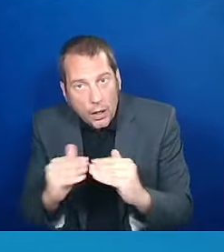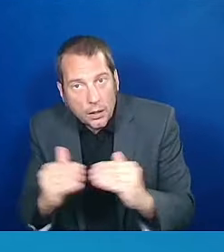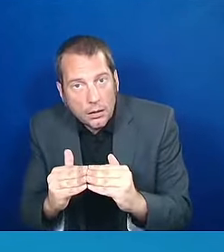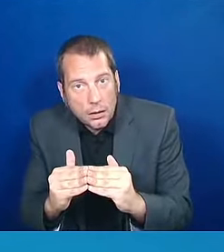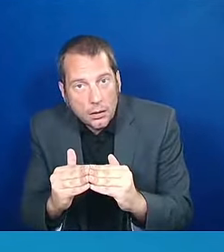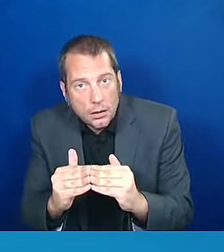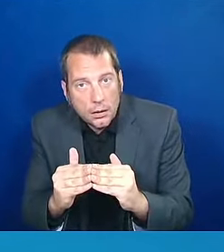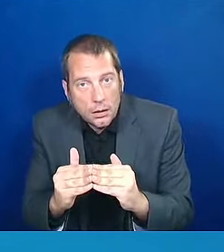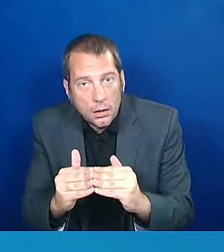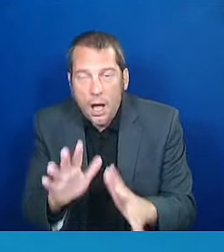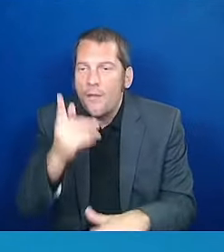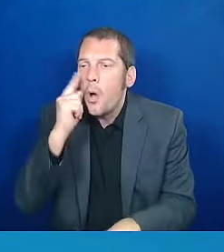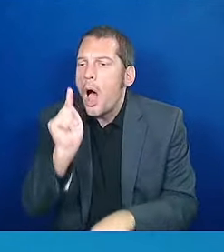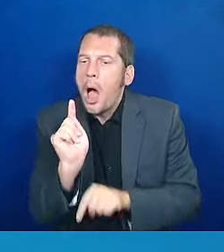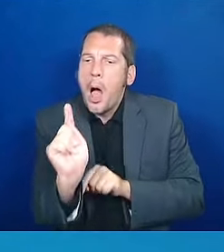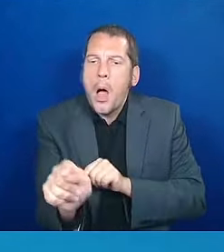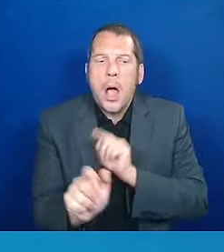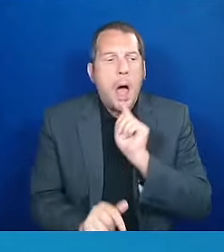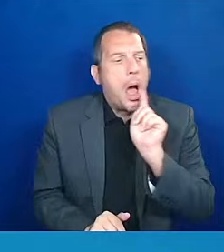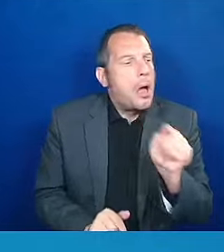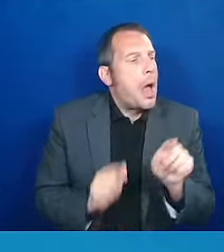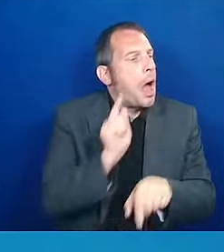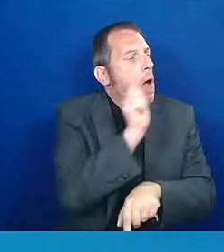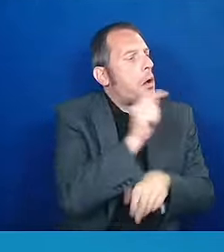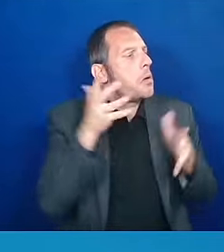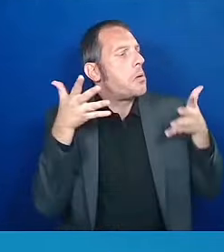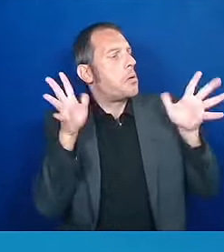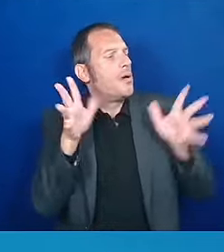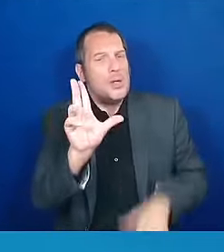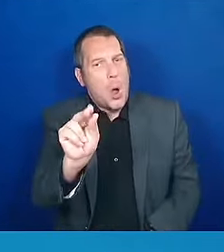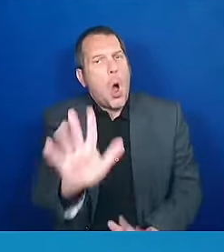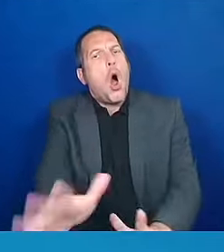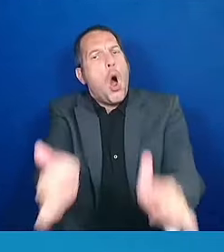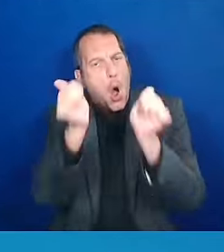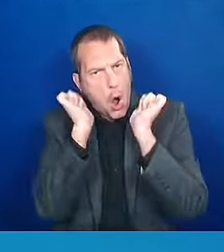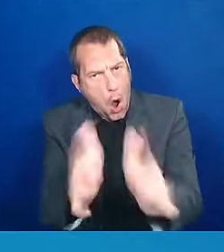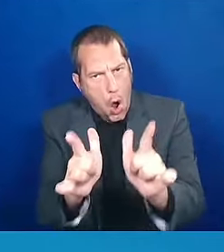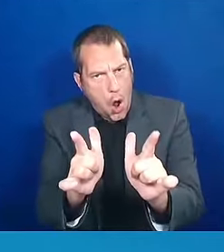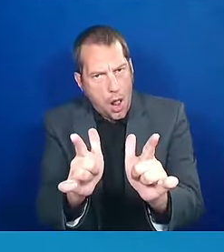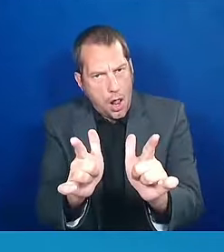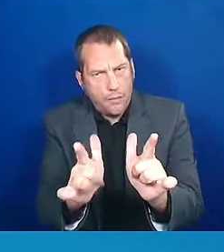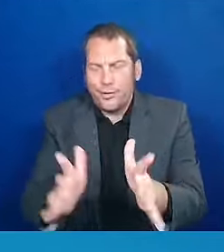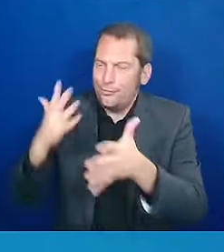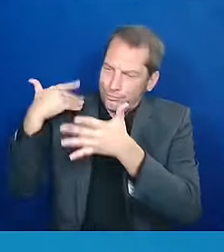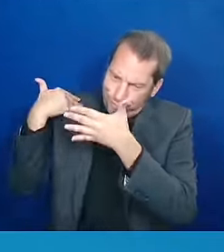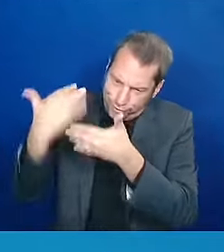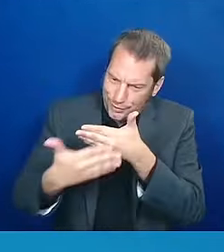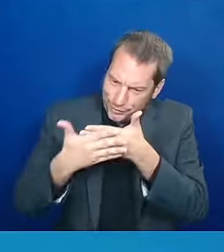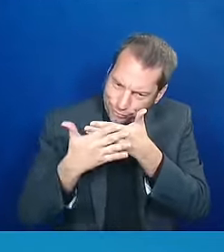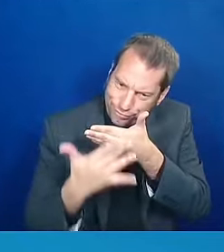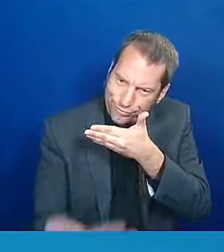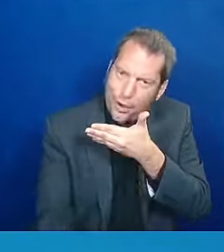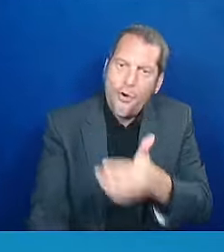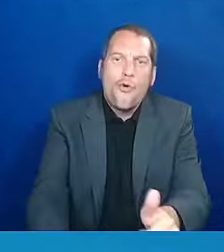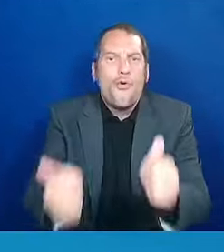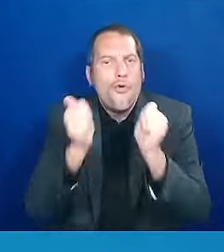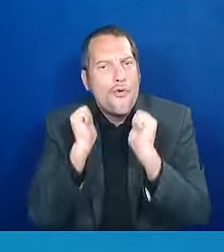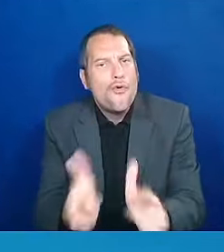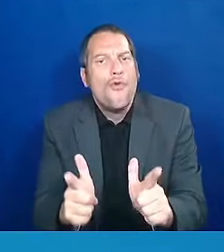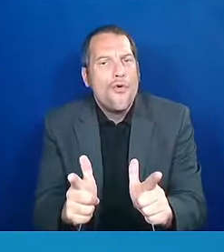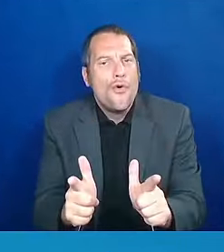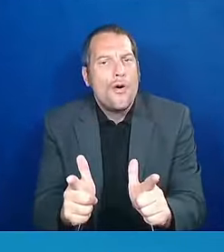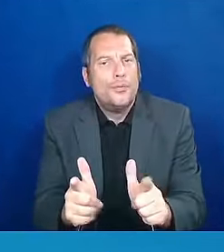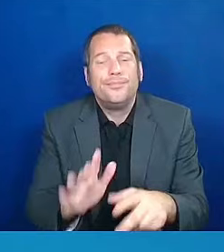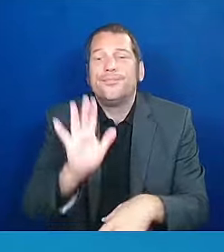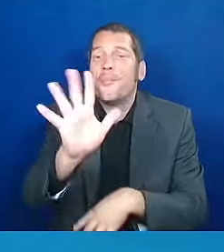for all. For generations, in furtherance of the vision of our